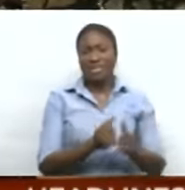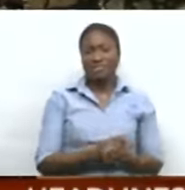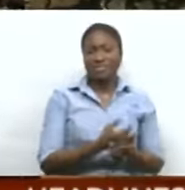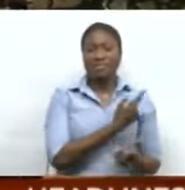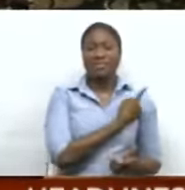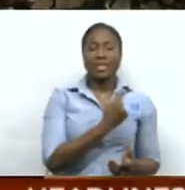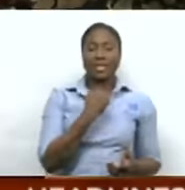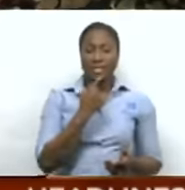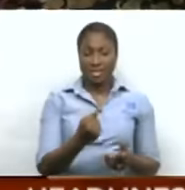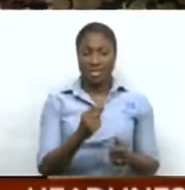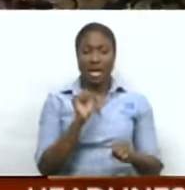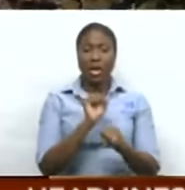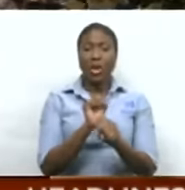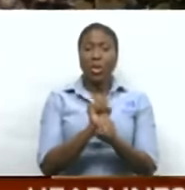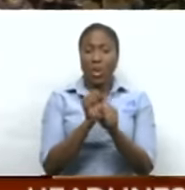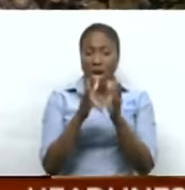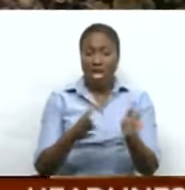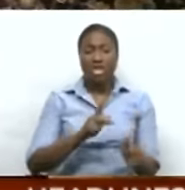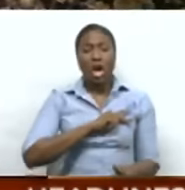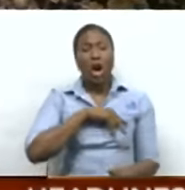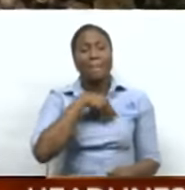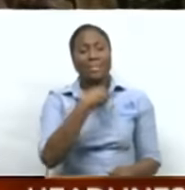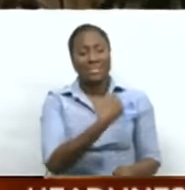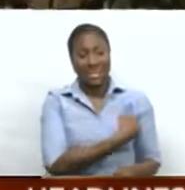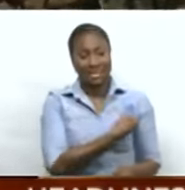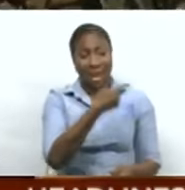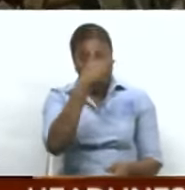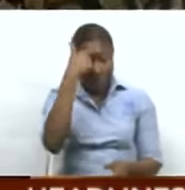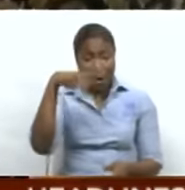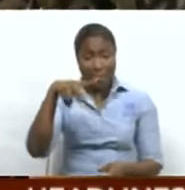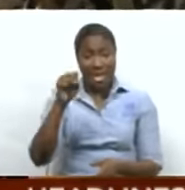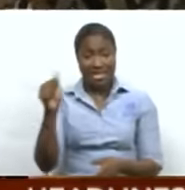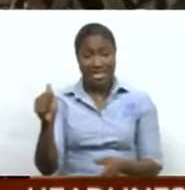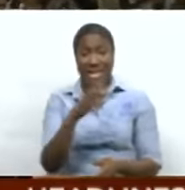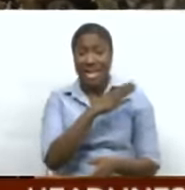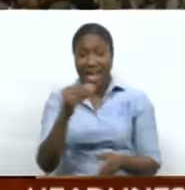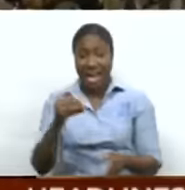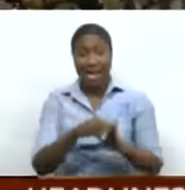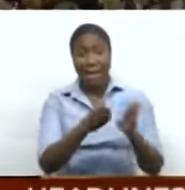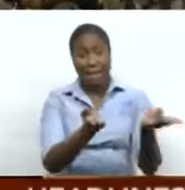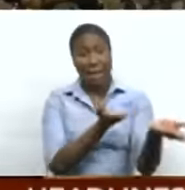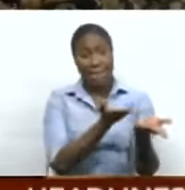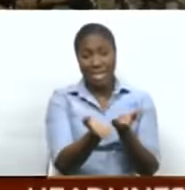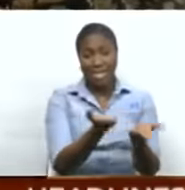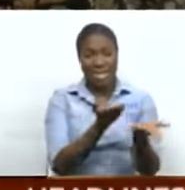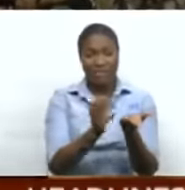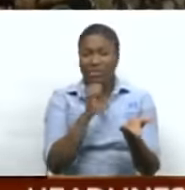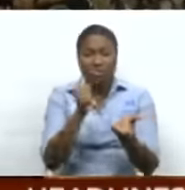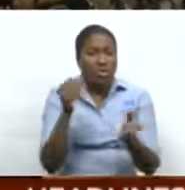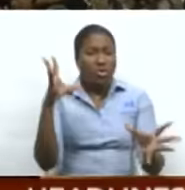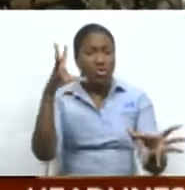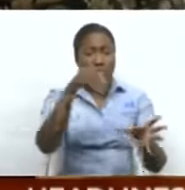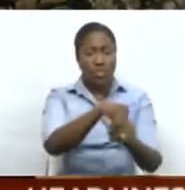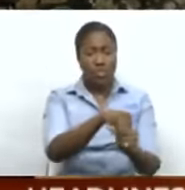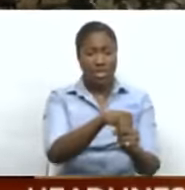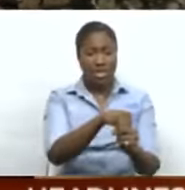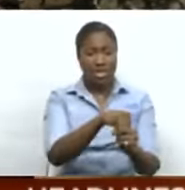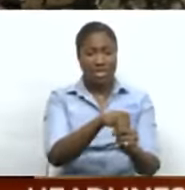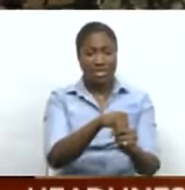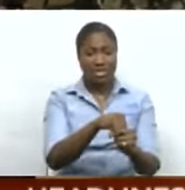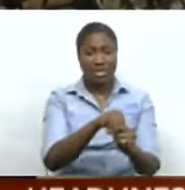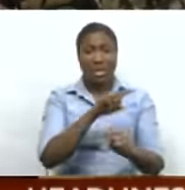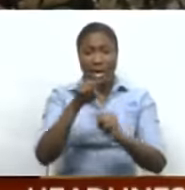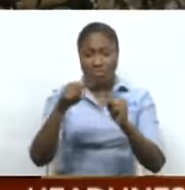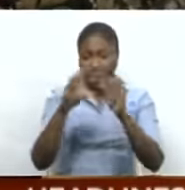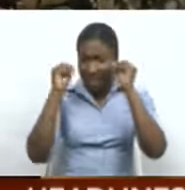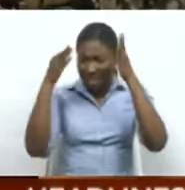upset that the PSA and the public service by extension has been excluded from the Honorable Finance